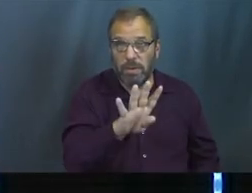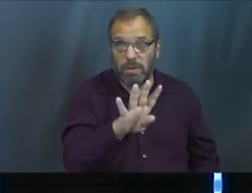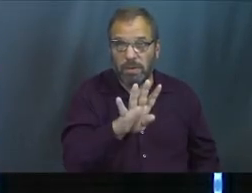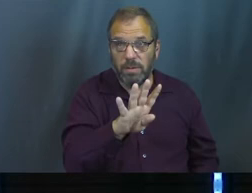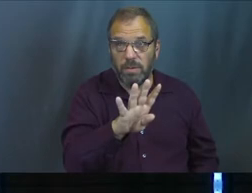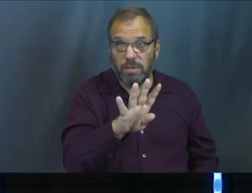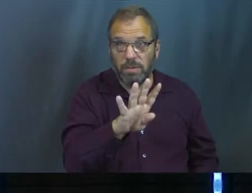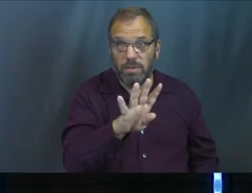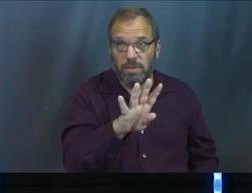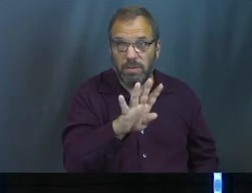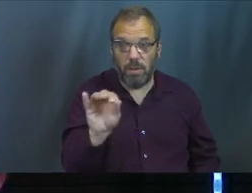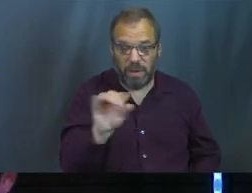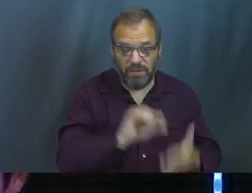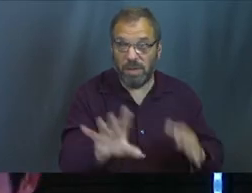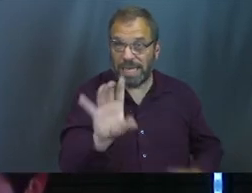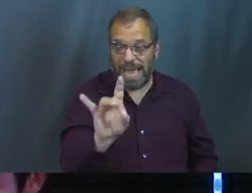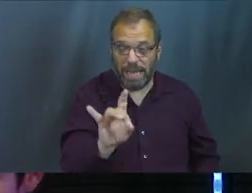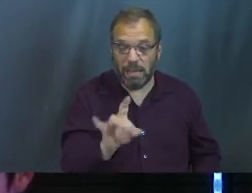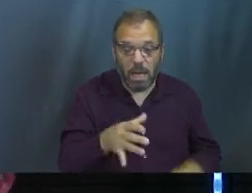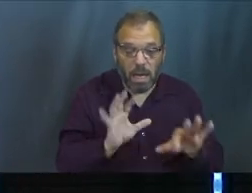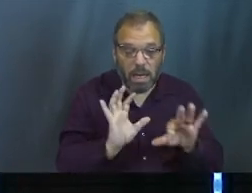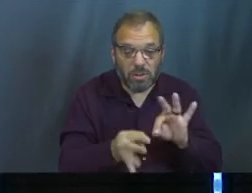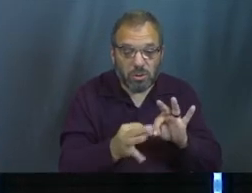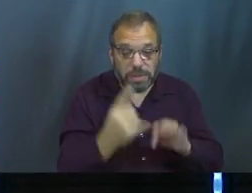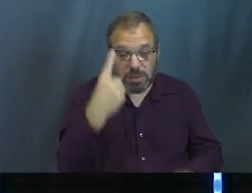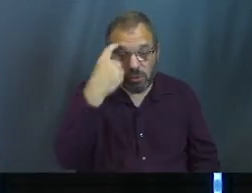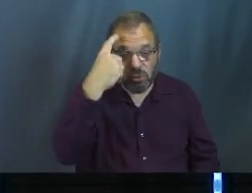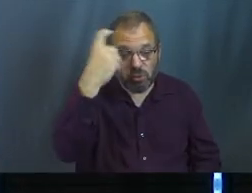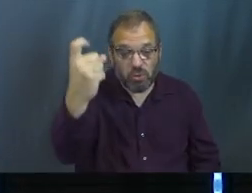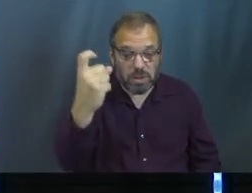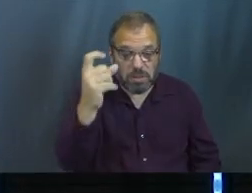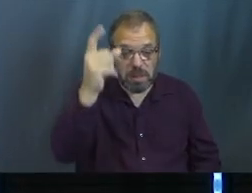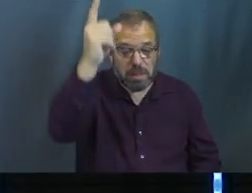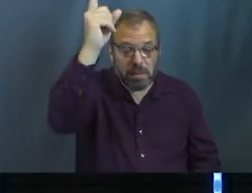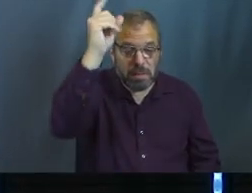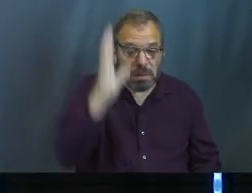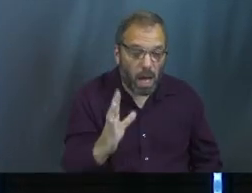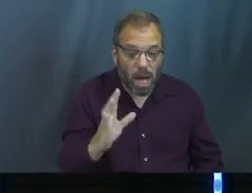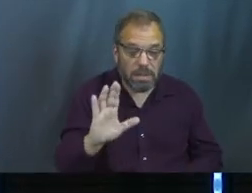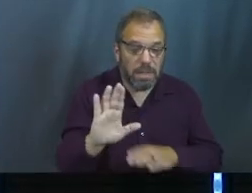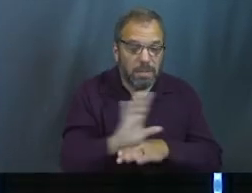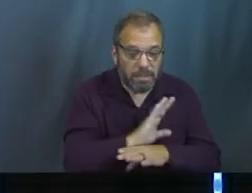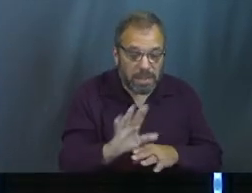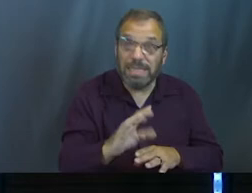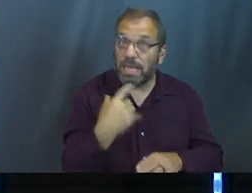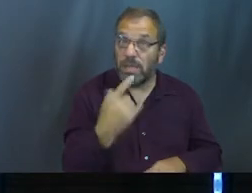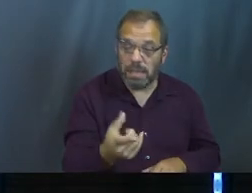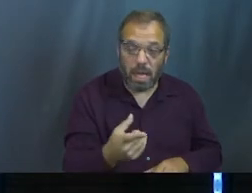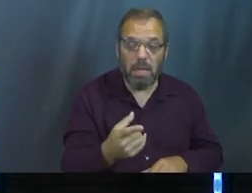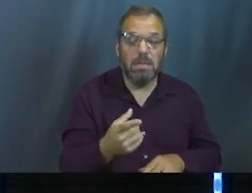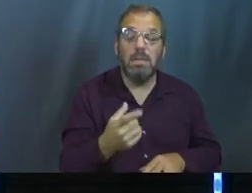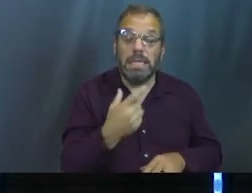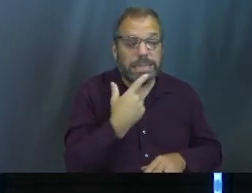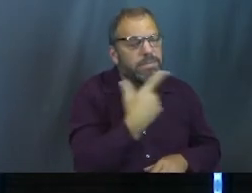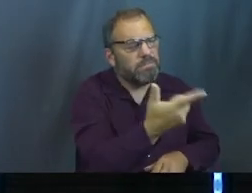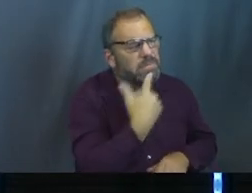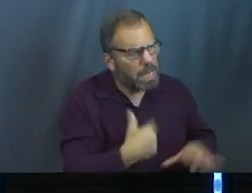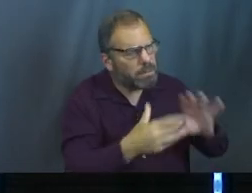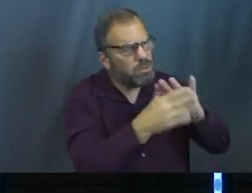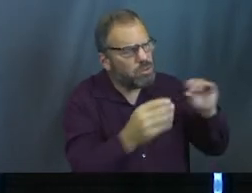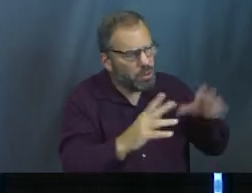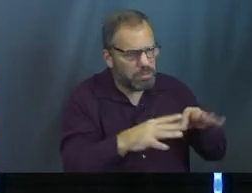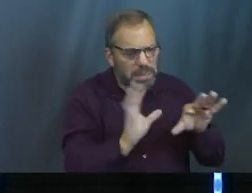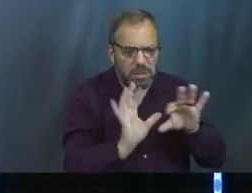the end of verse 8. So he says, interpreting dreams is God's business, Joseph replied. Go ahead and tell me your dreams.